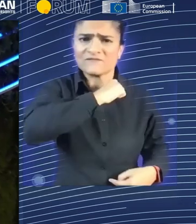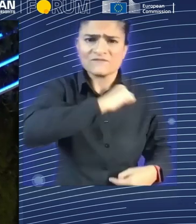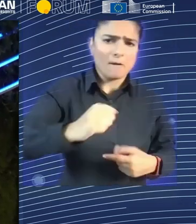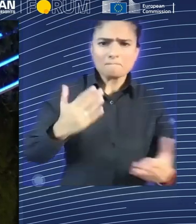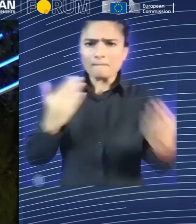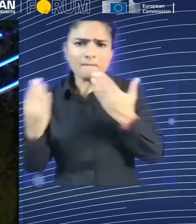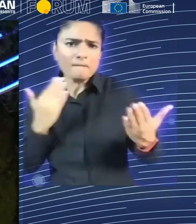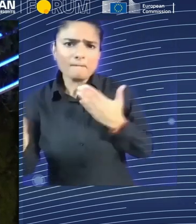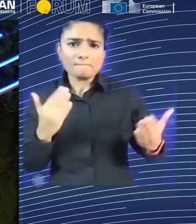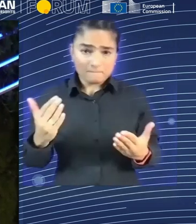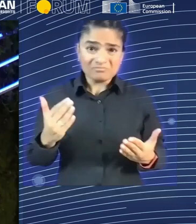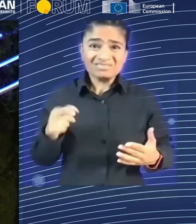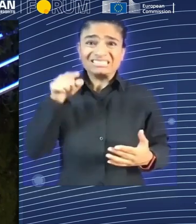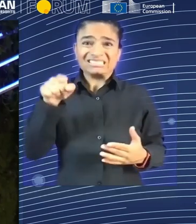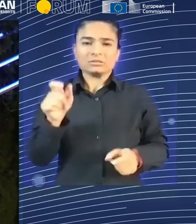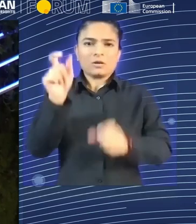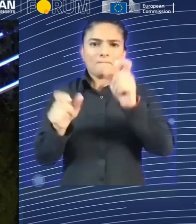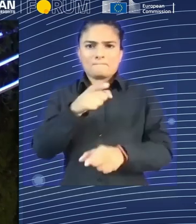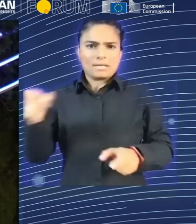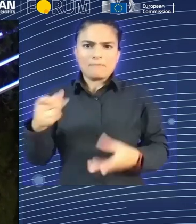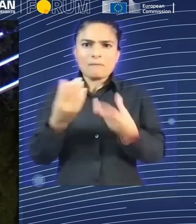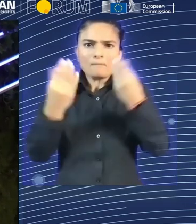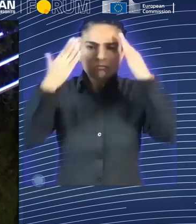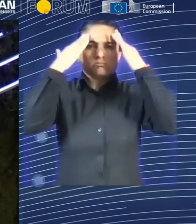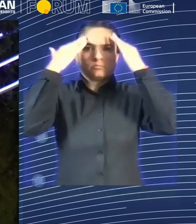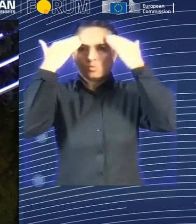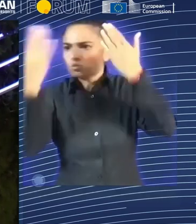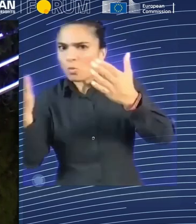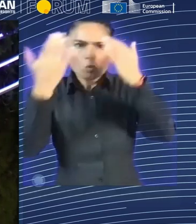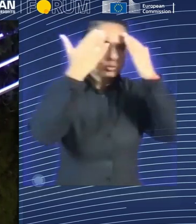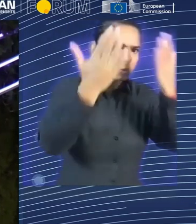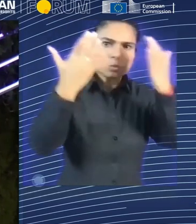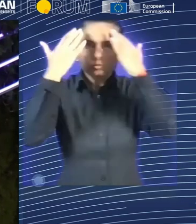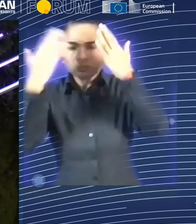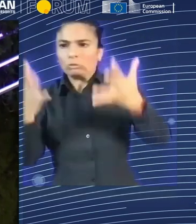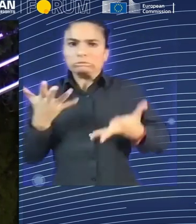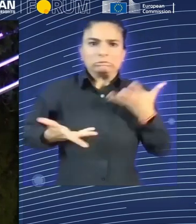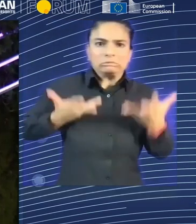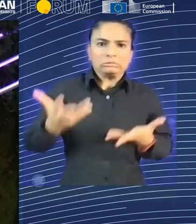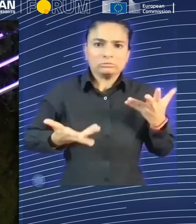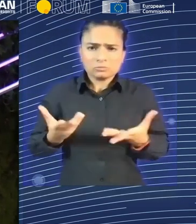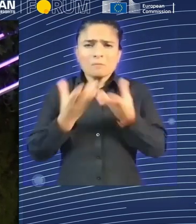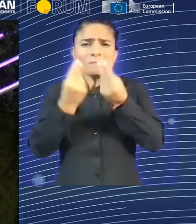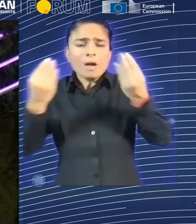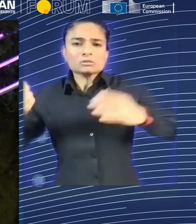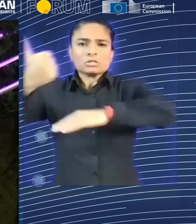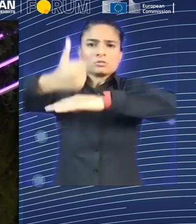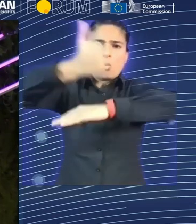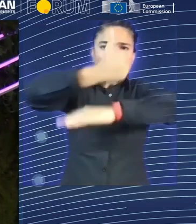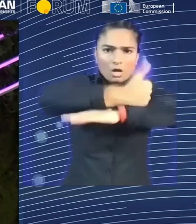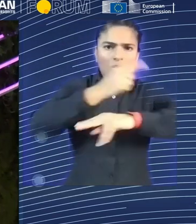-stakeholder approach to vocational education and training is critical involving worker representatives, involving employers,